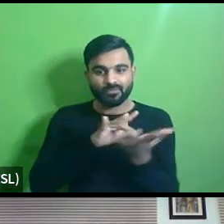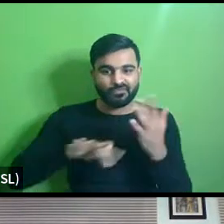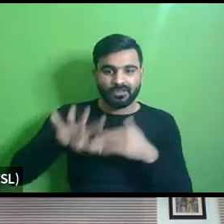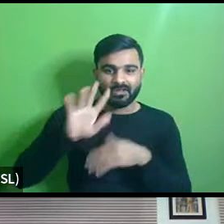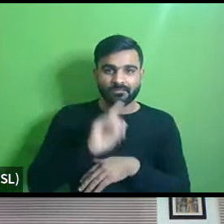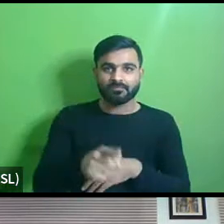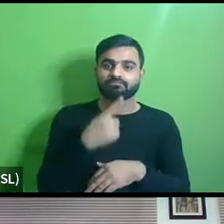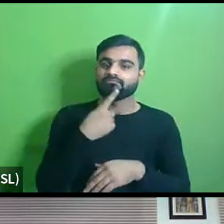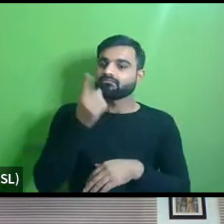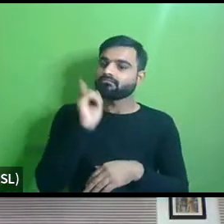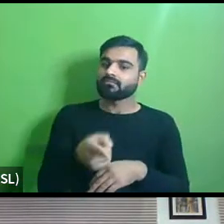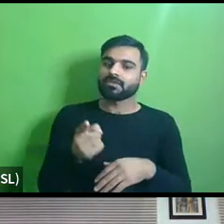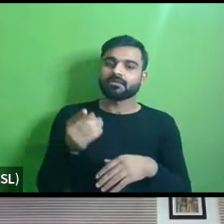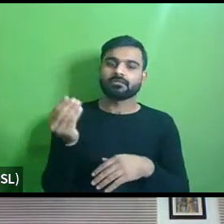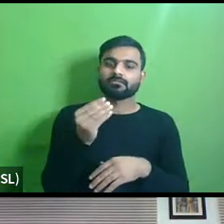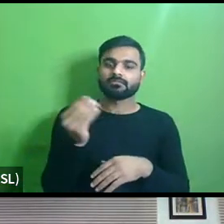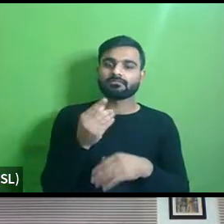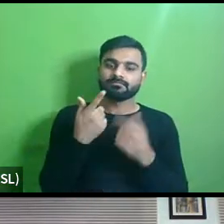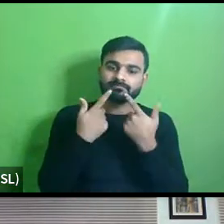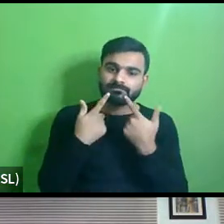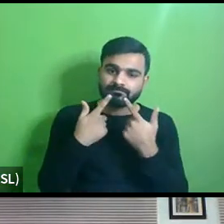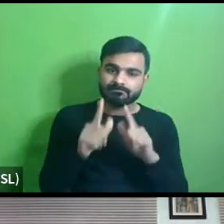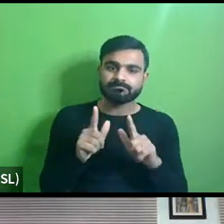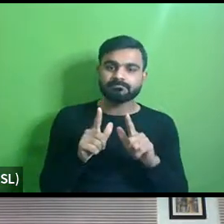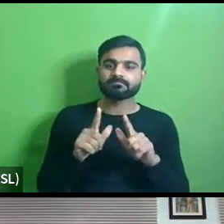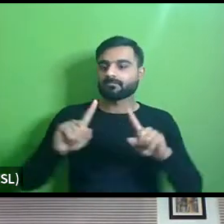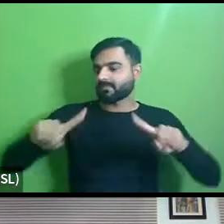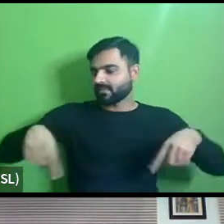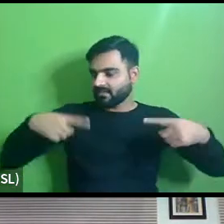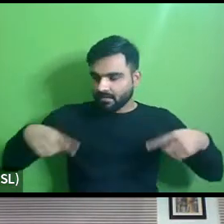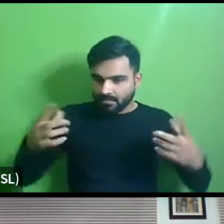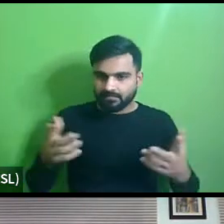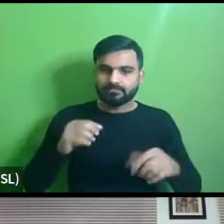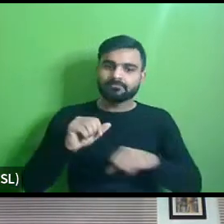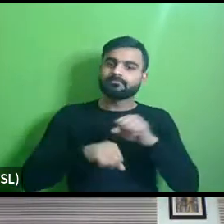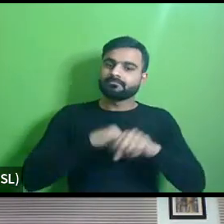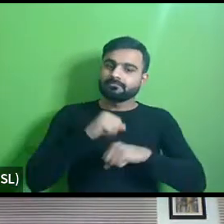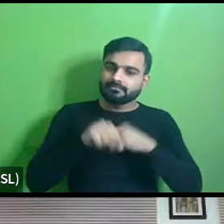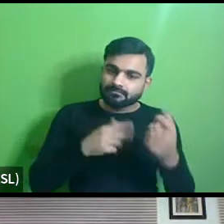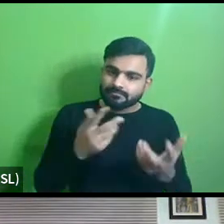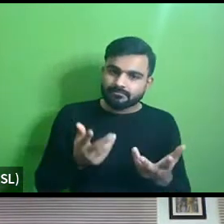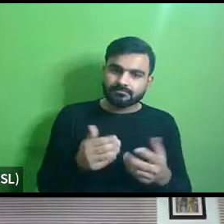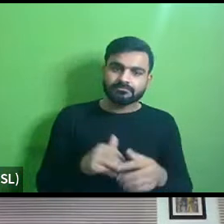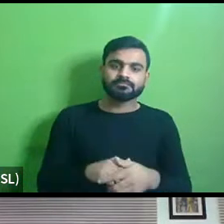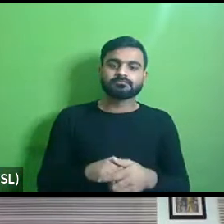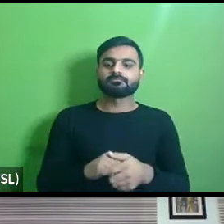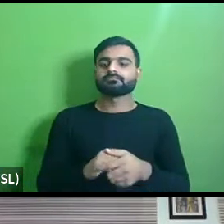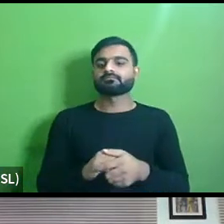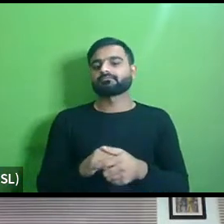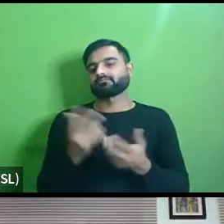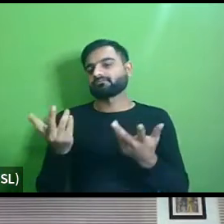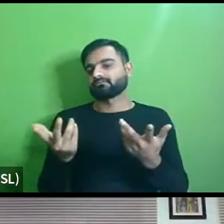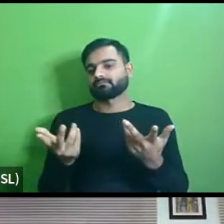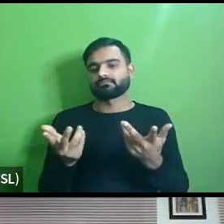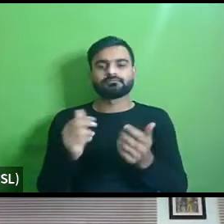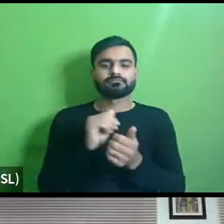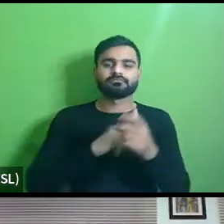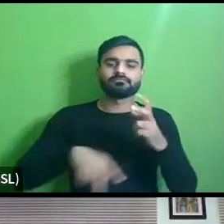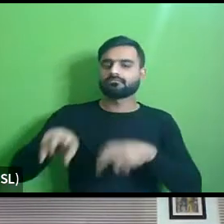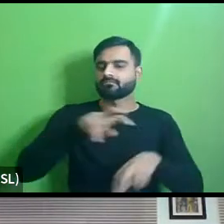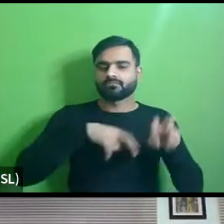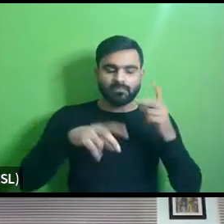something that you know should allow a wheelchair should allow the cyclists should allow uh all these uh things to go through